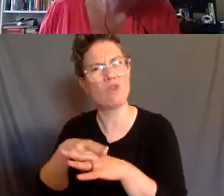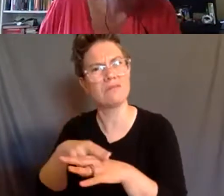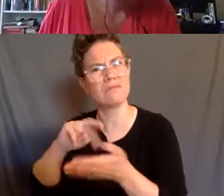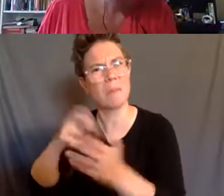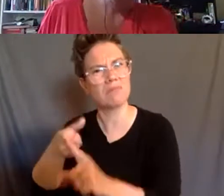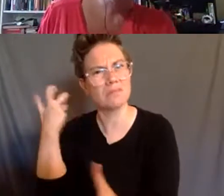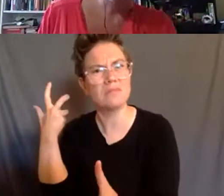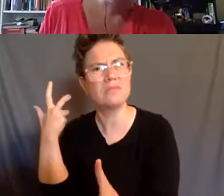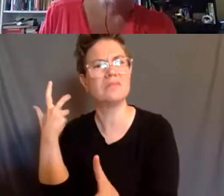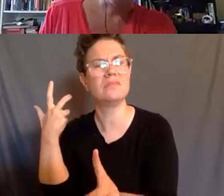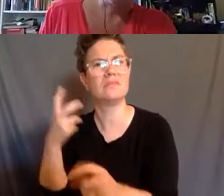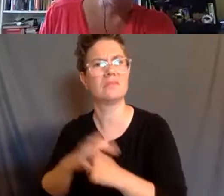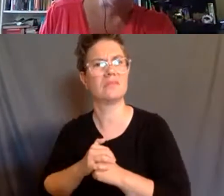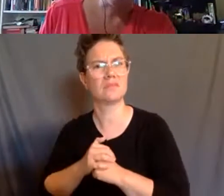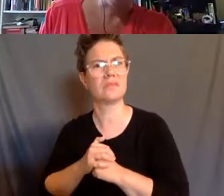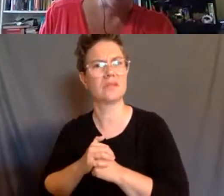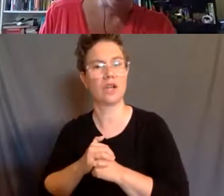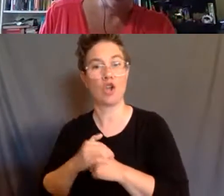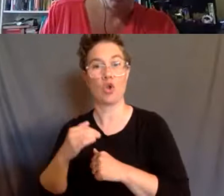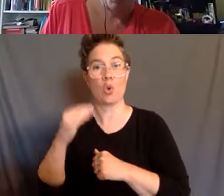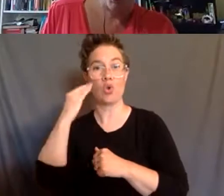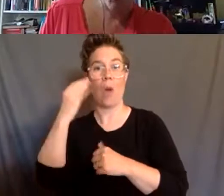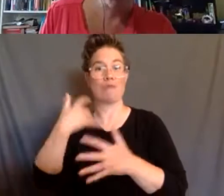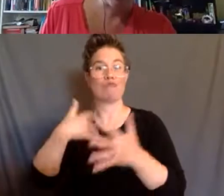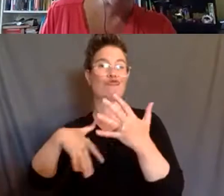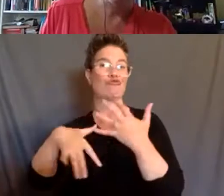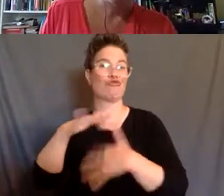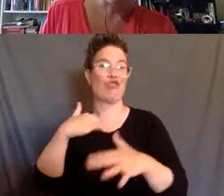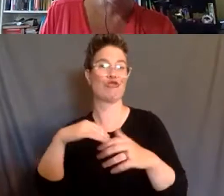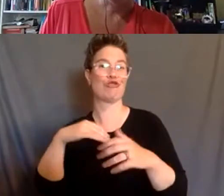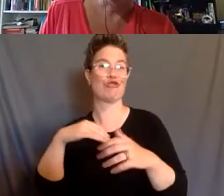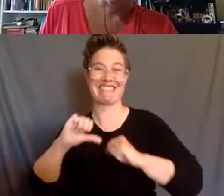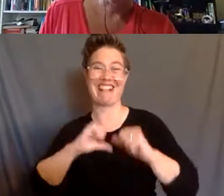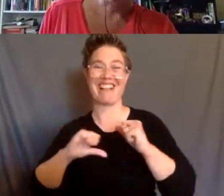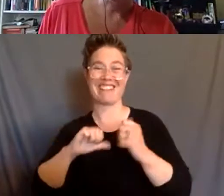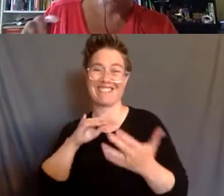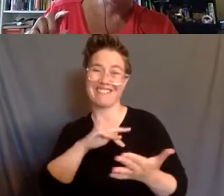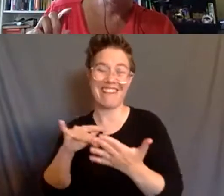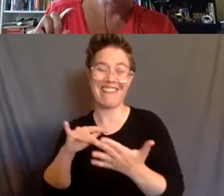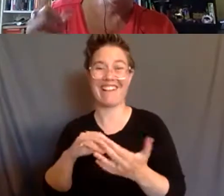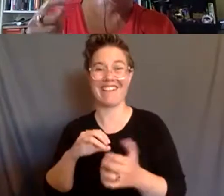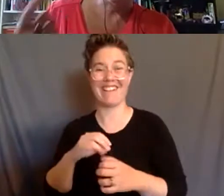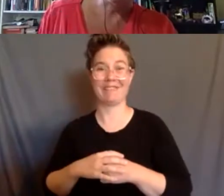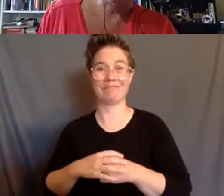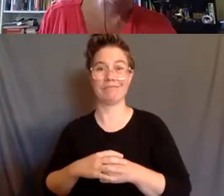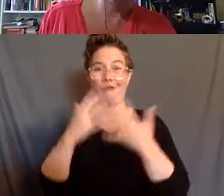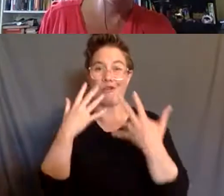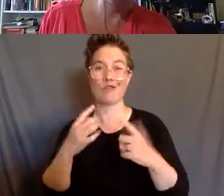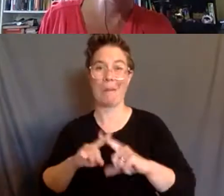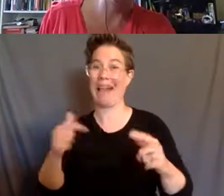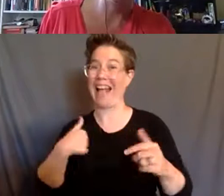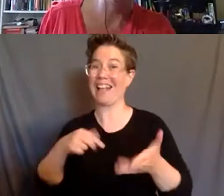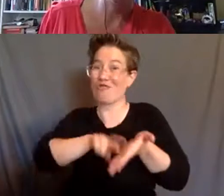And, you know, as somebody who's trained in the social sciences, maybe unfortunately, I can also do that research